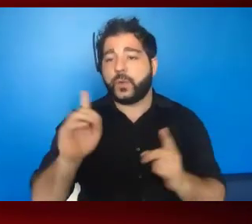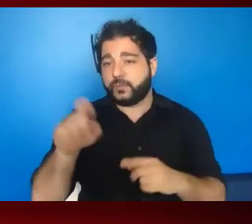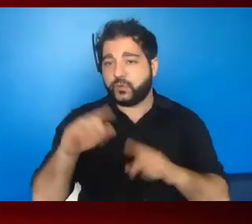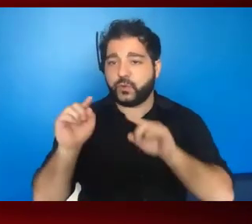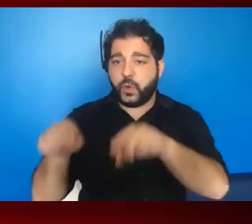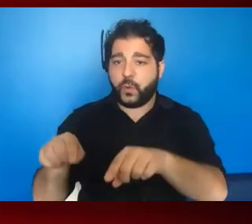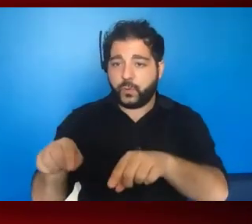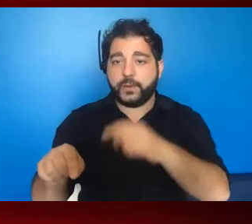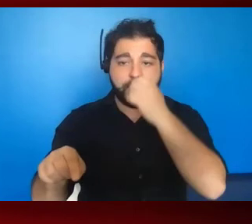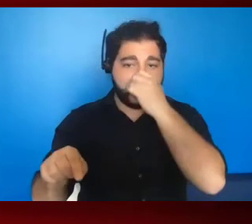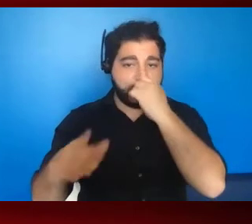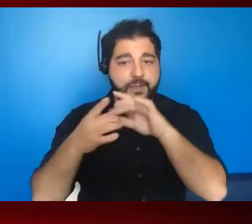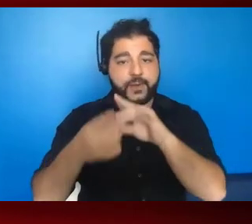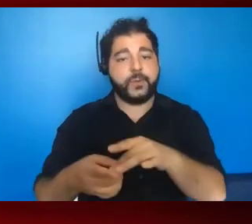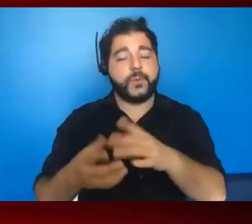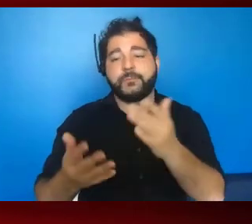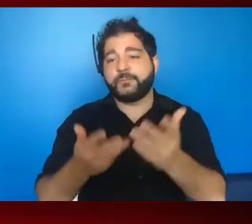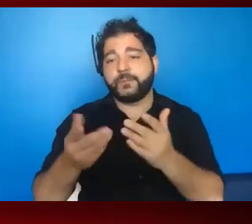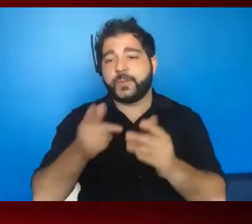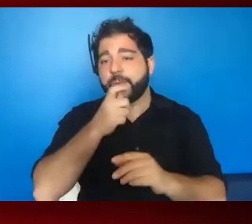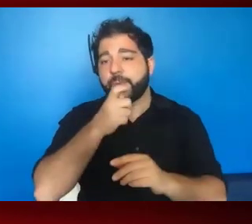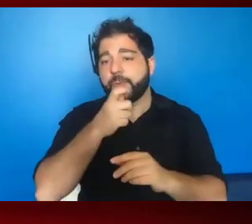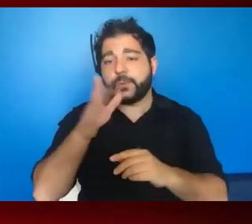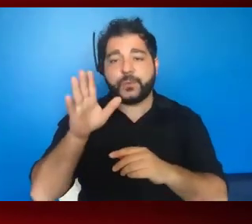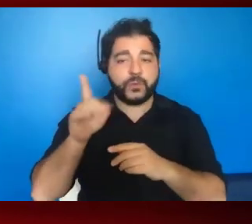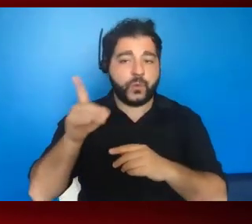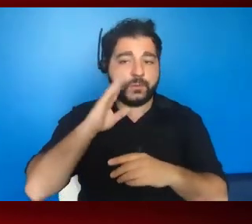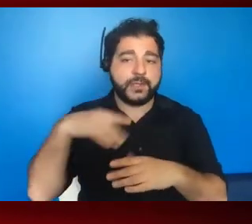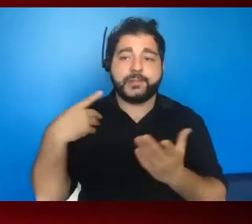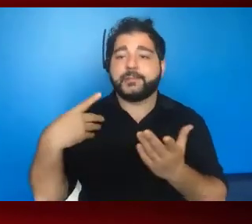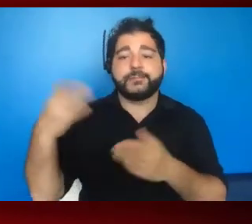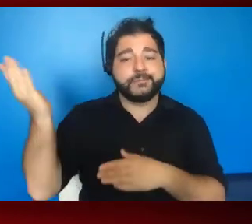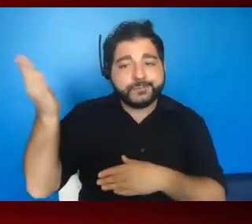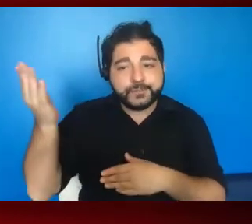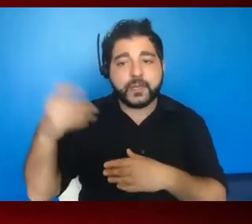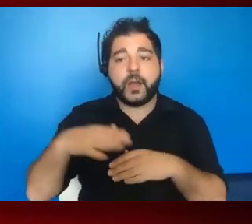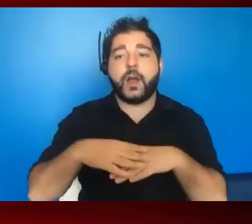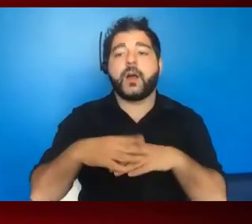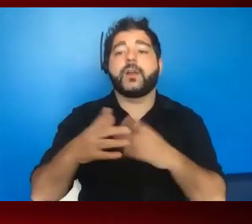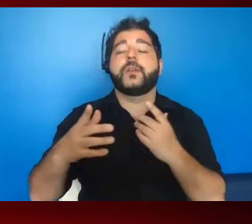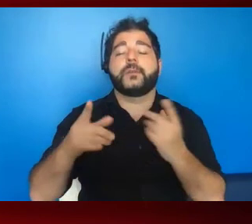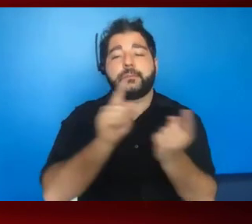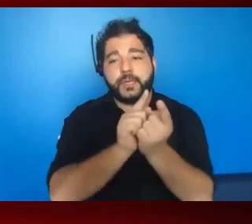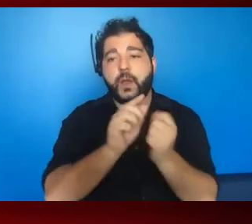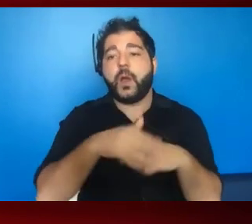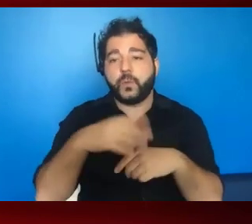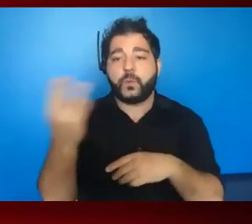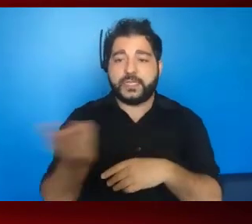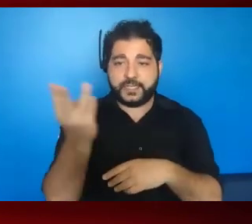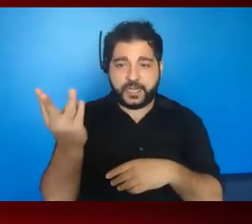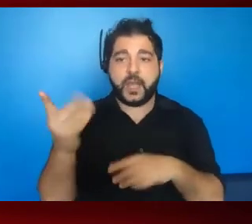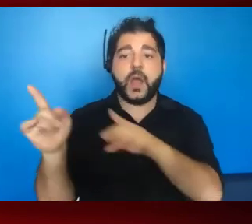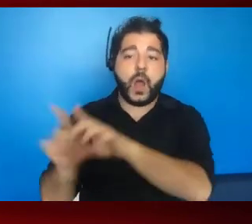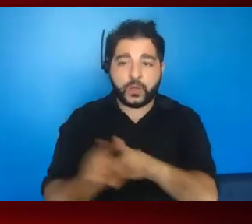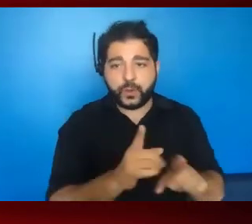be as far as who you're going to be talking to on Wednesday. And I'm also sure